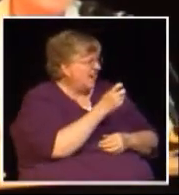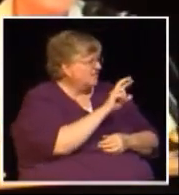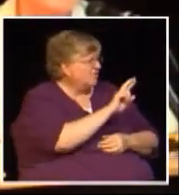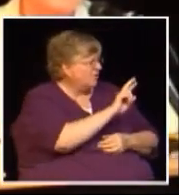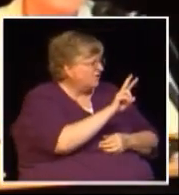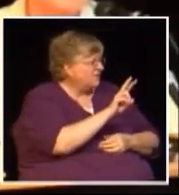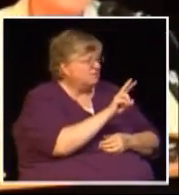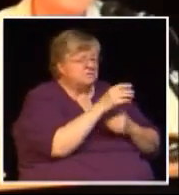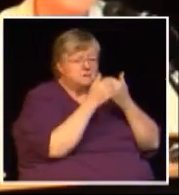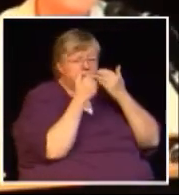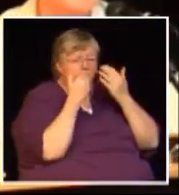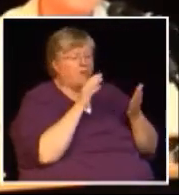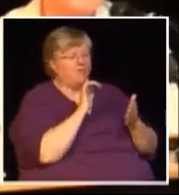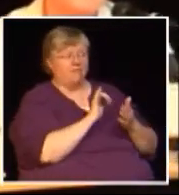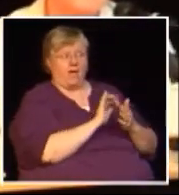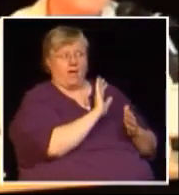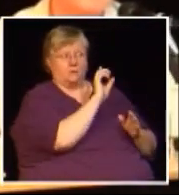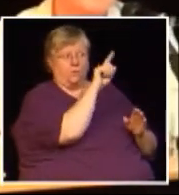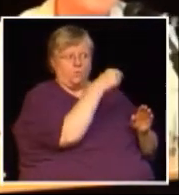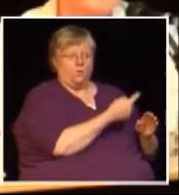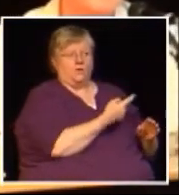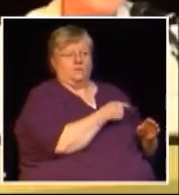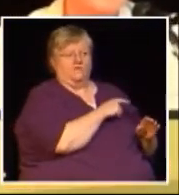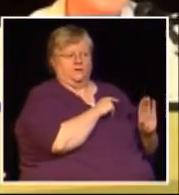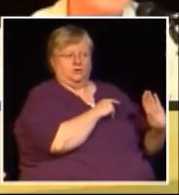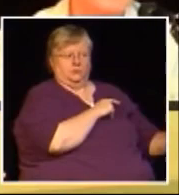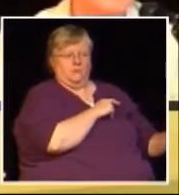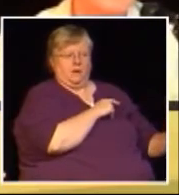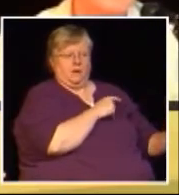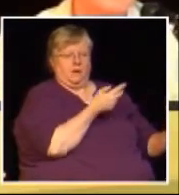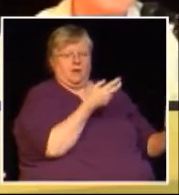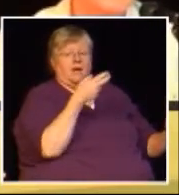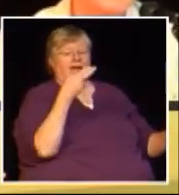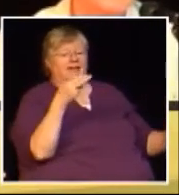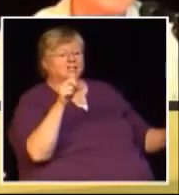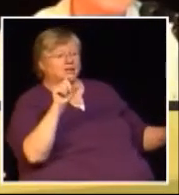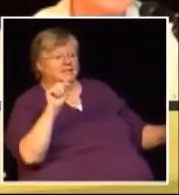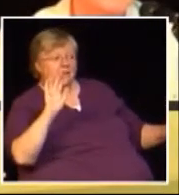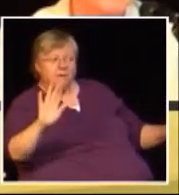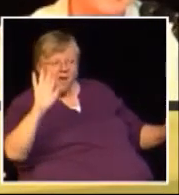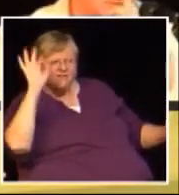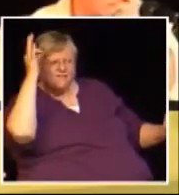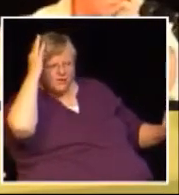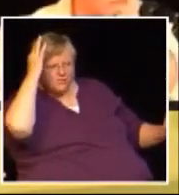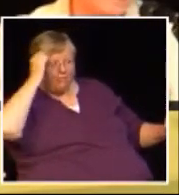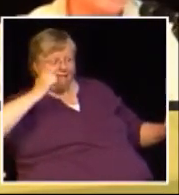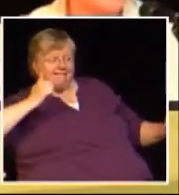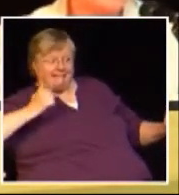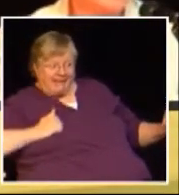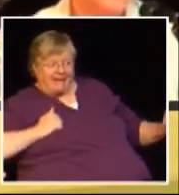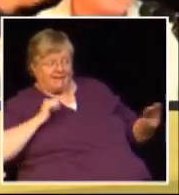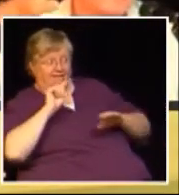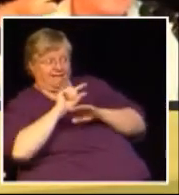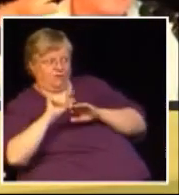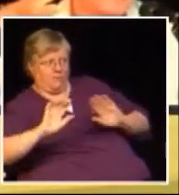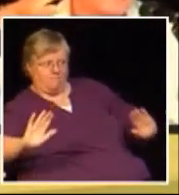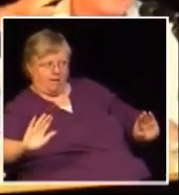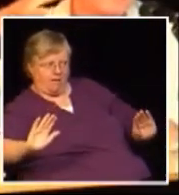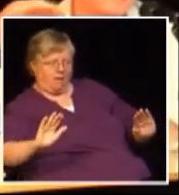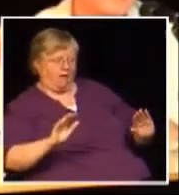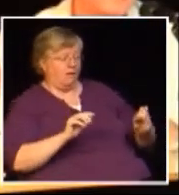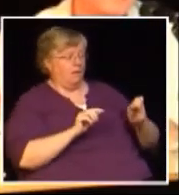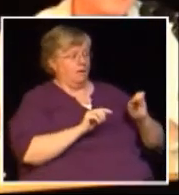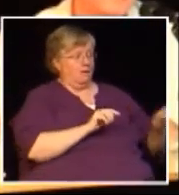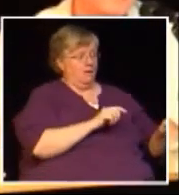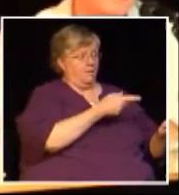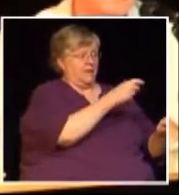been made because that is strictly a provincial tax the HST is strictly a federal tax